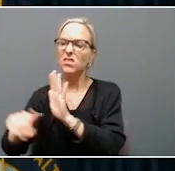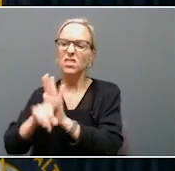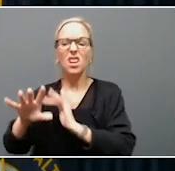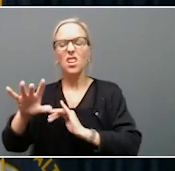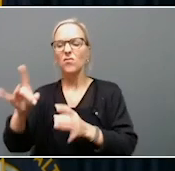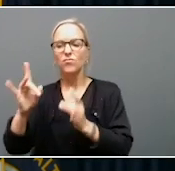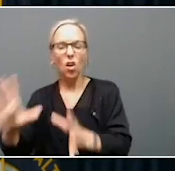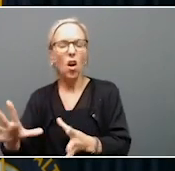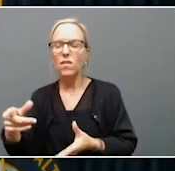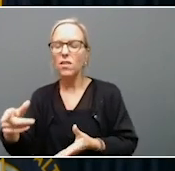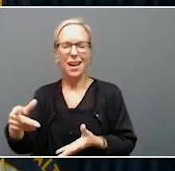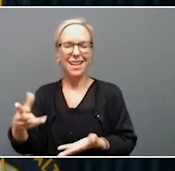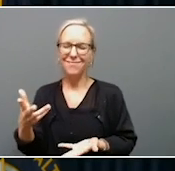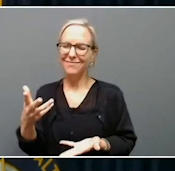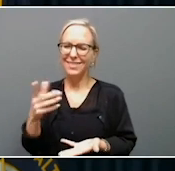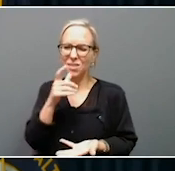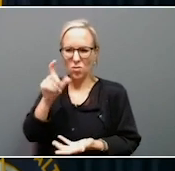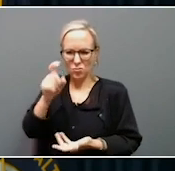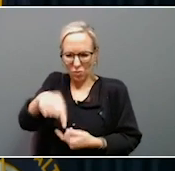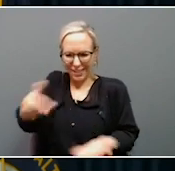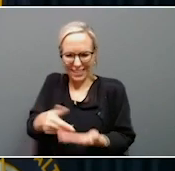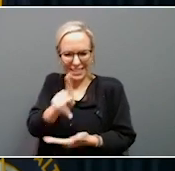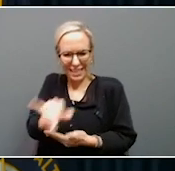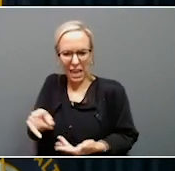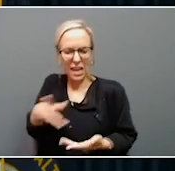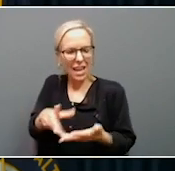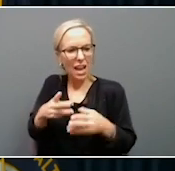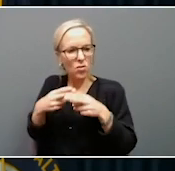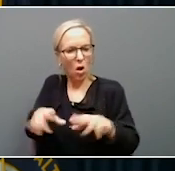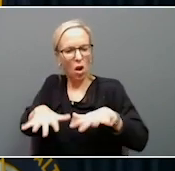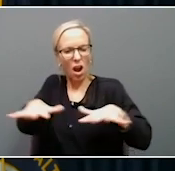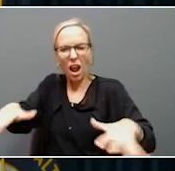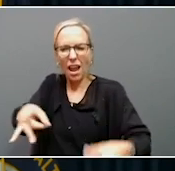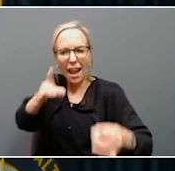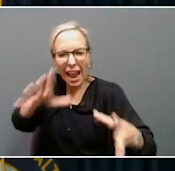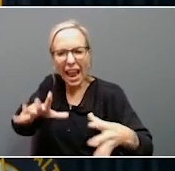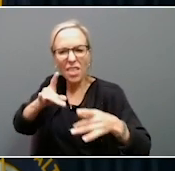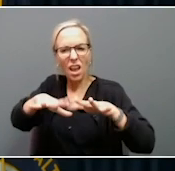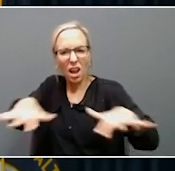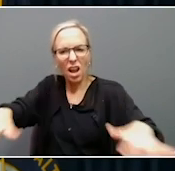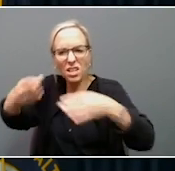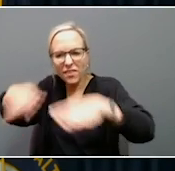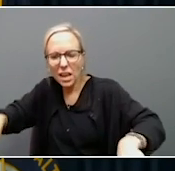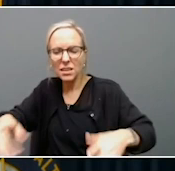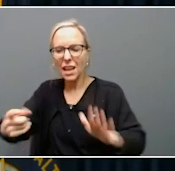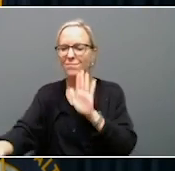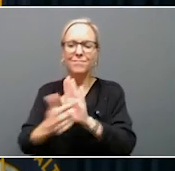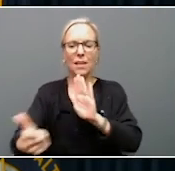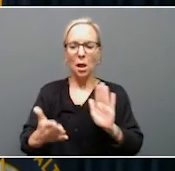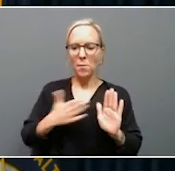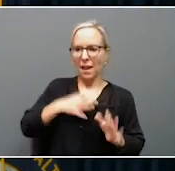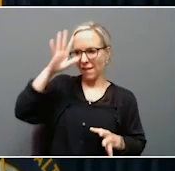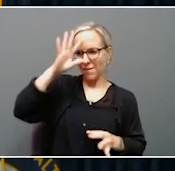horrific. They spur hatred and division, and they violate everything that my faith teaches me on